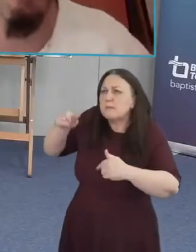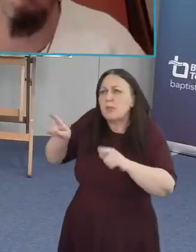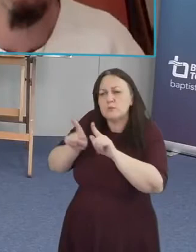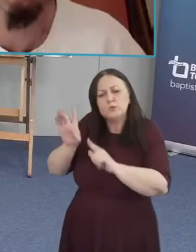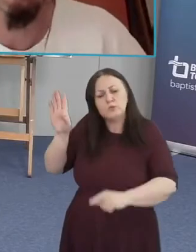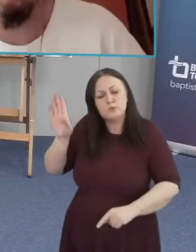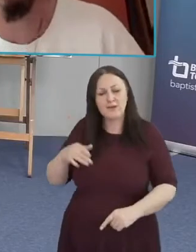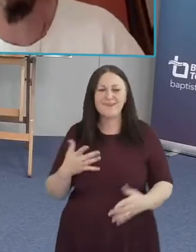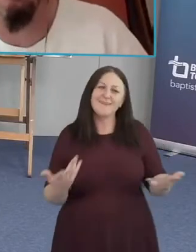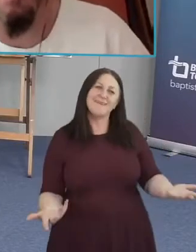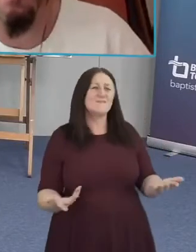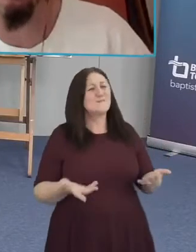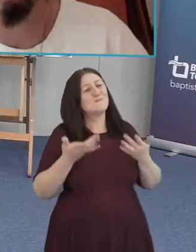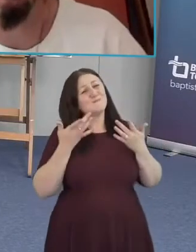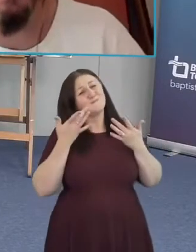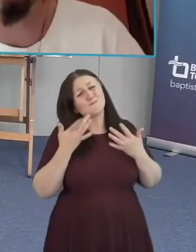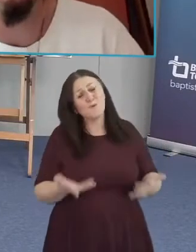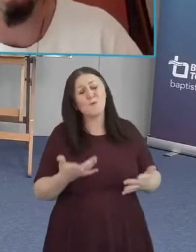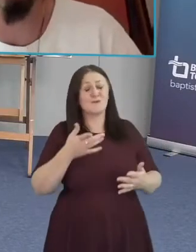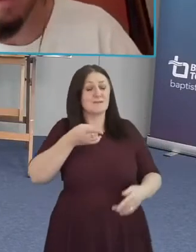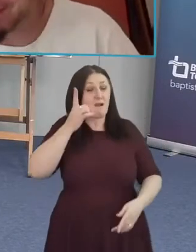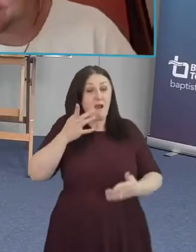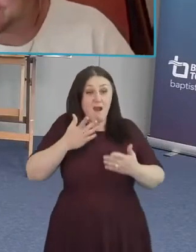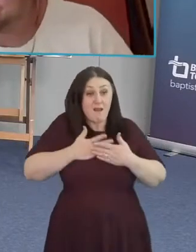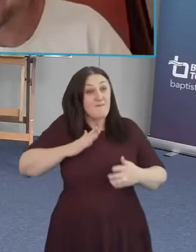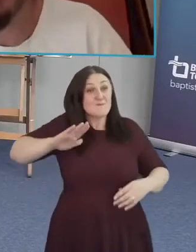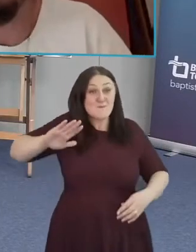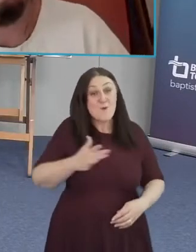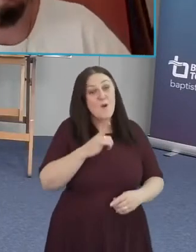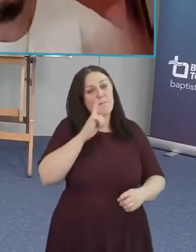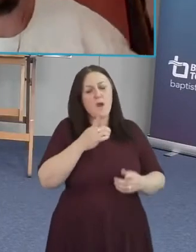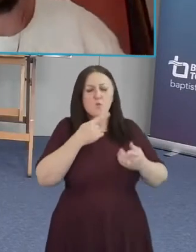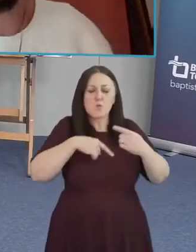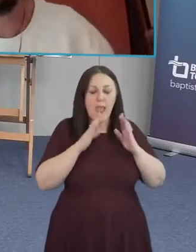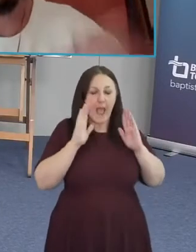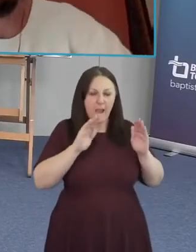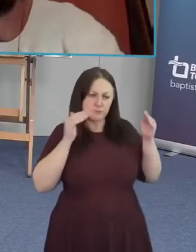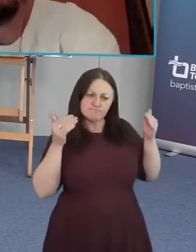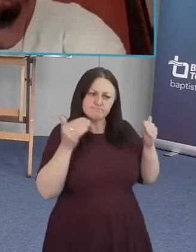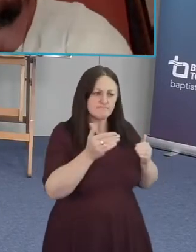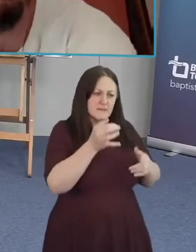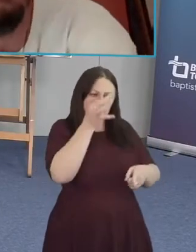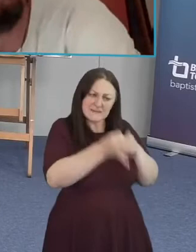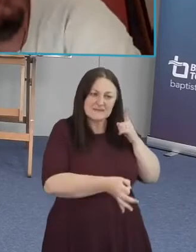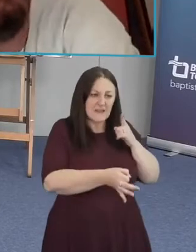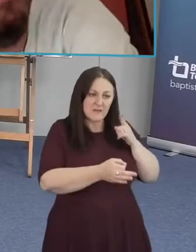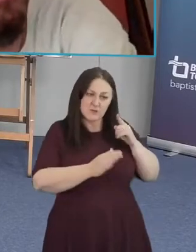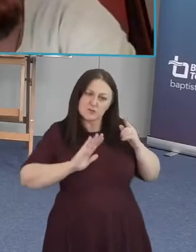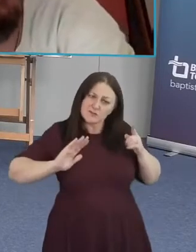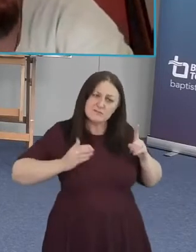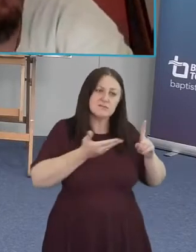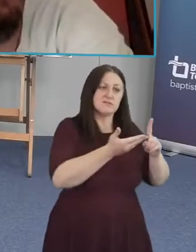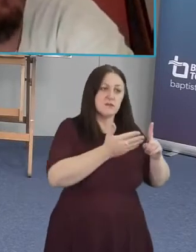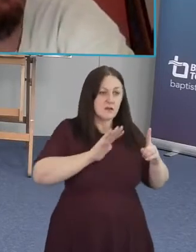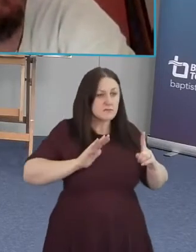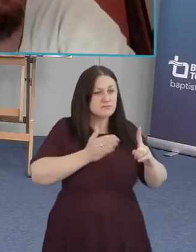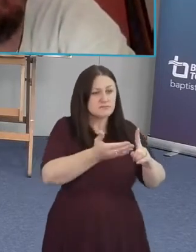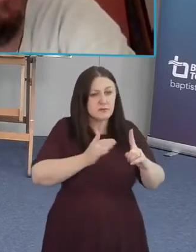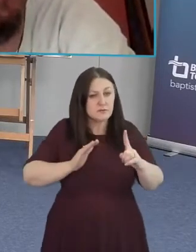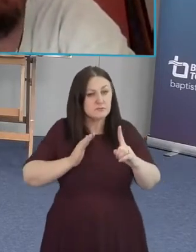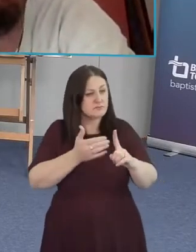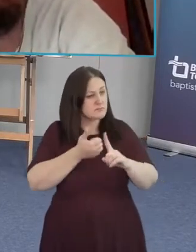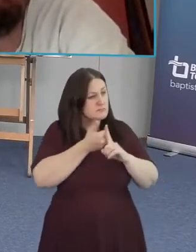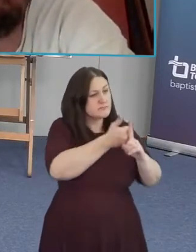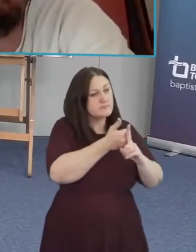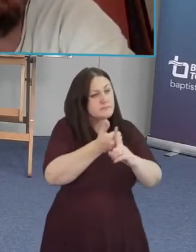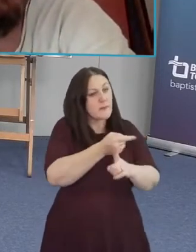everybody but we need to be very specific about countering what our um history has kind of taught us differently so